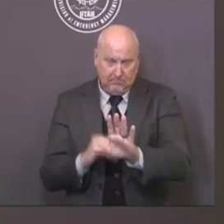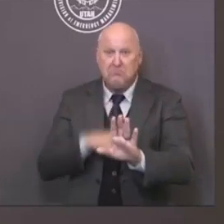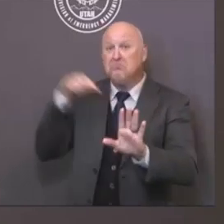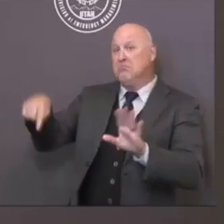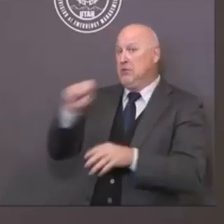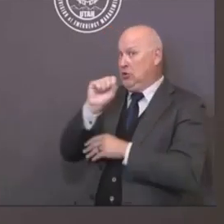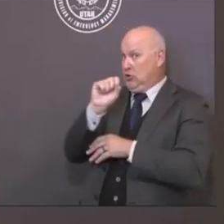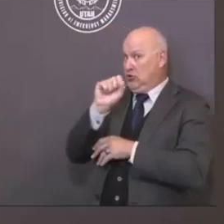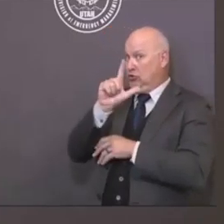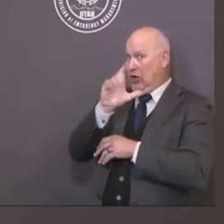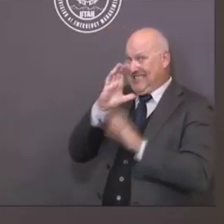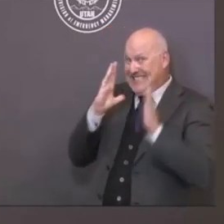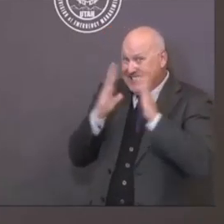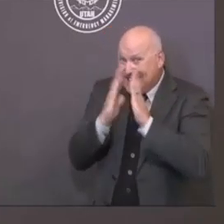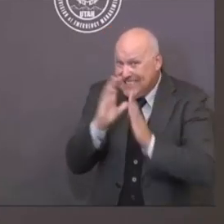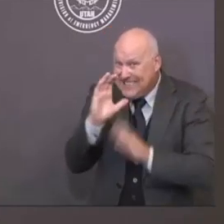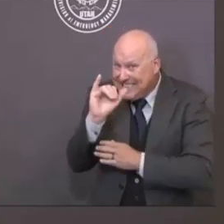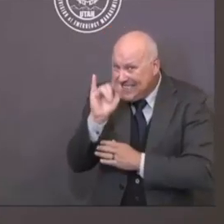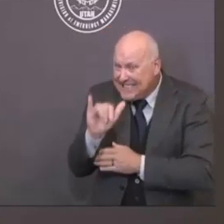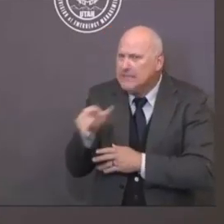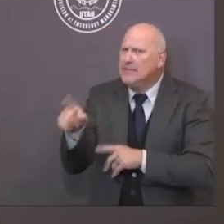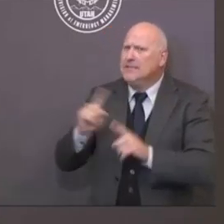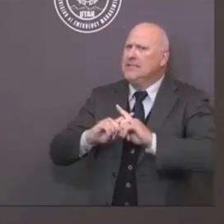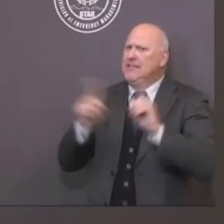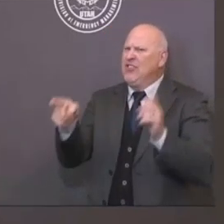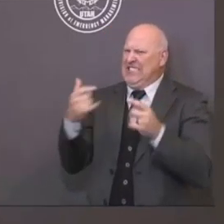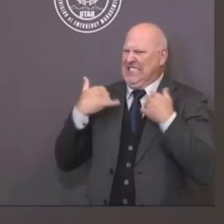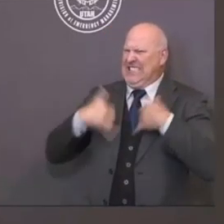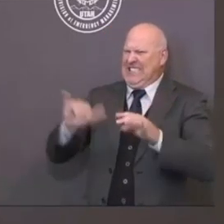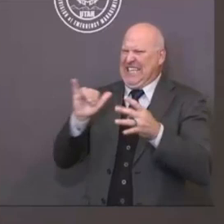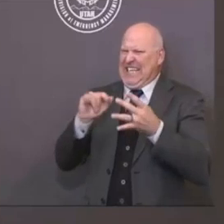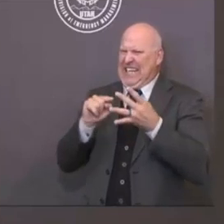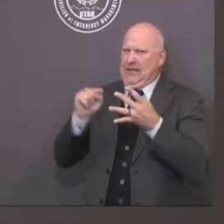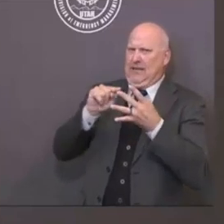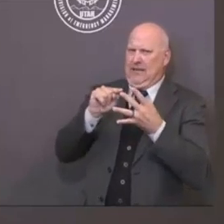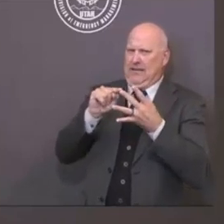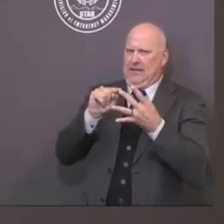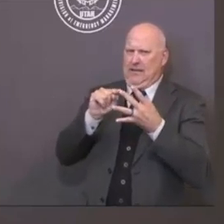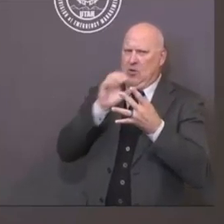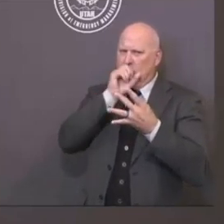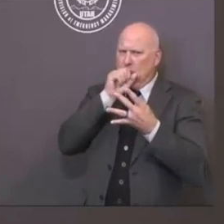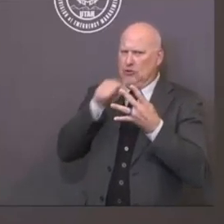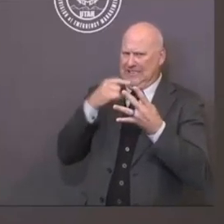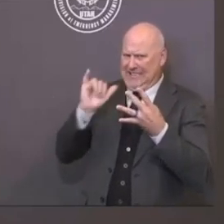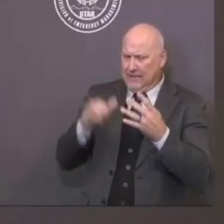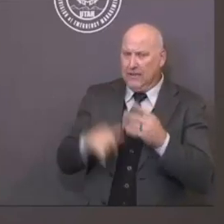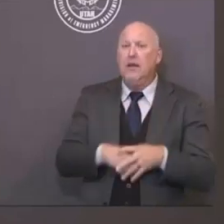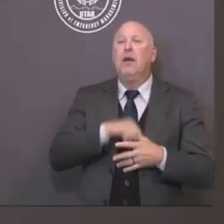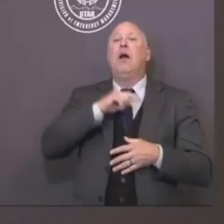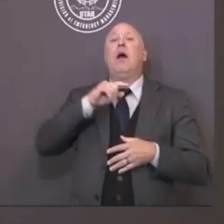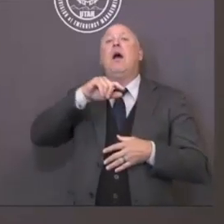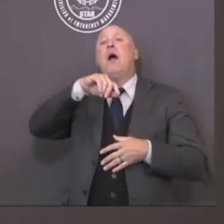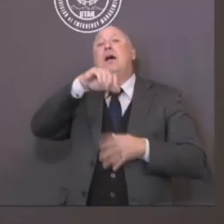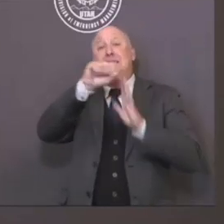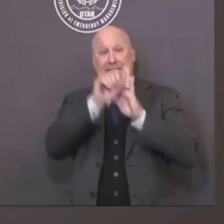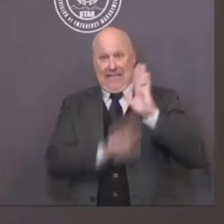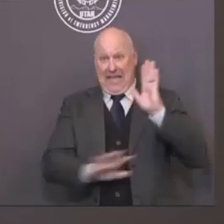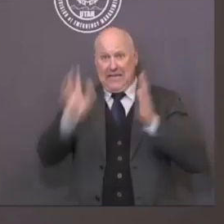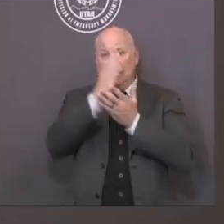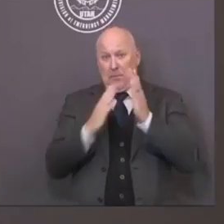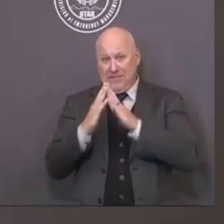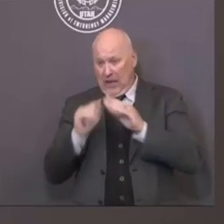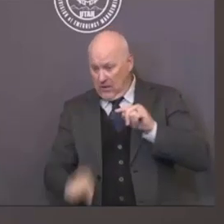green where virtually all the state is in yellow. And what I think people heard when we got to yellow is, ah, low risk.